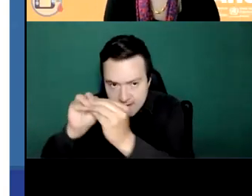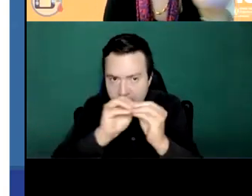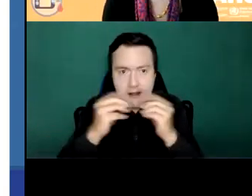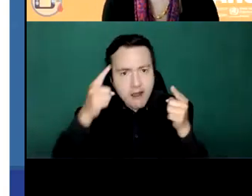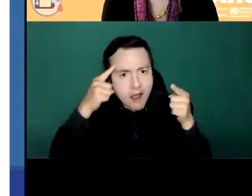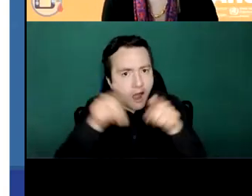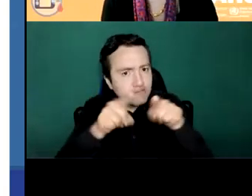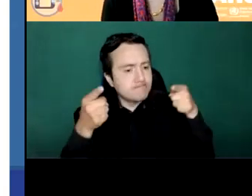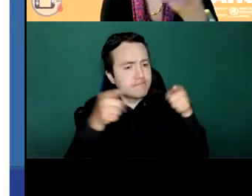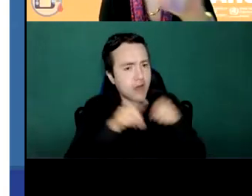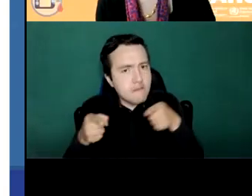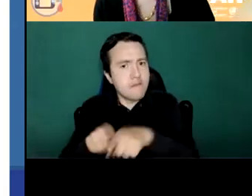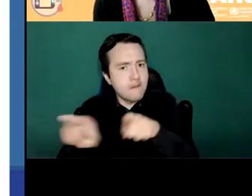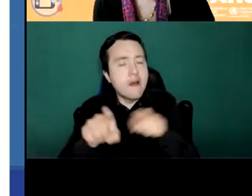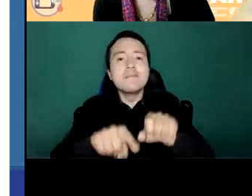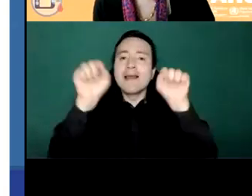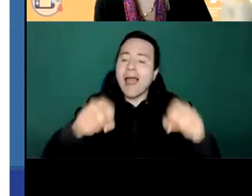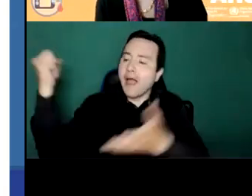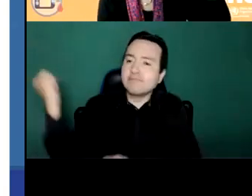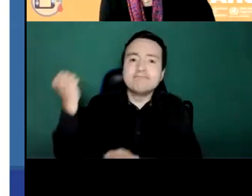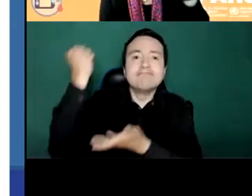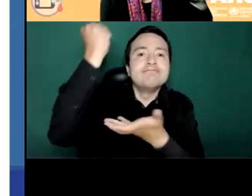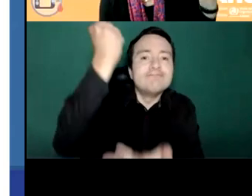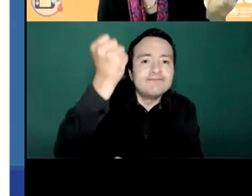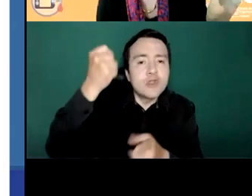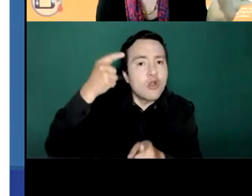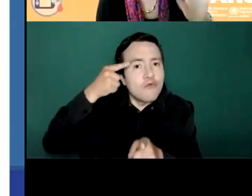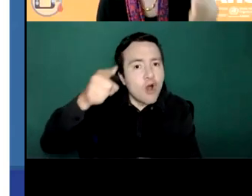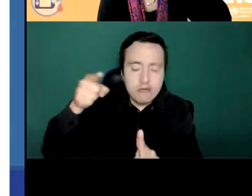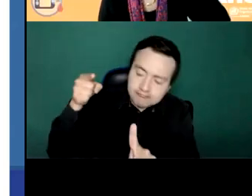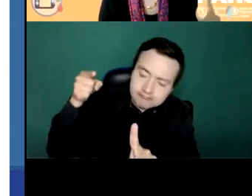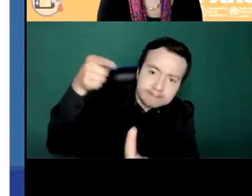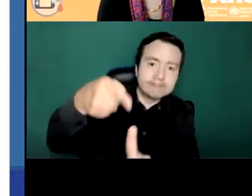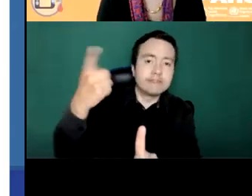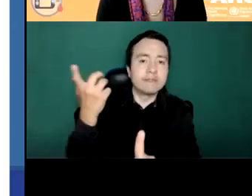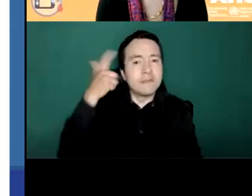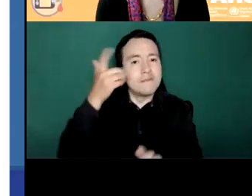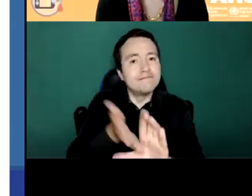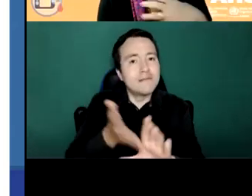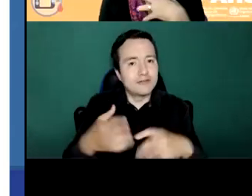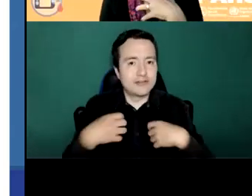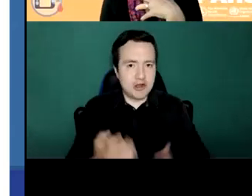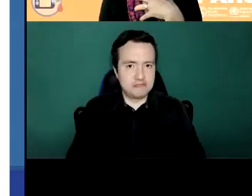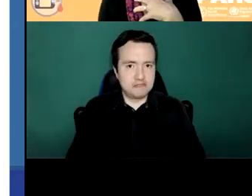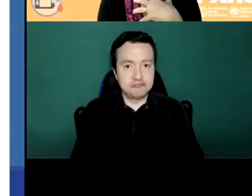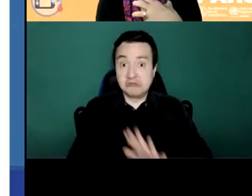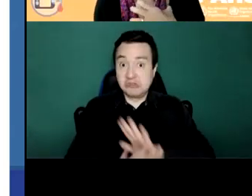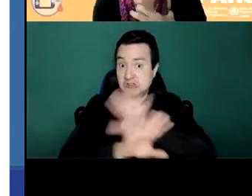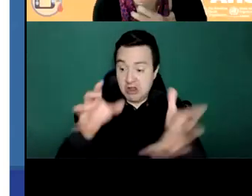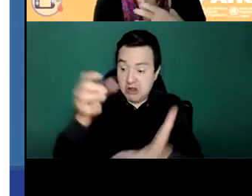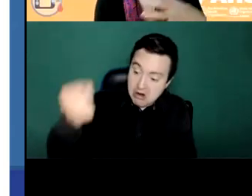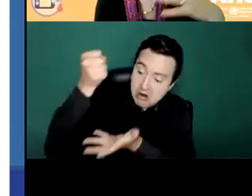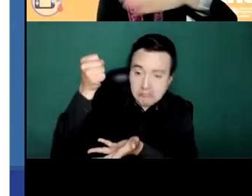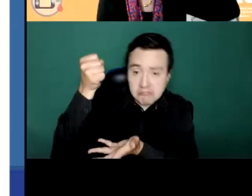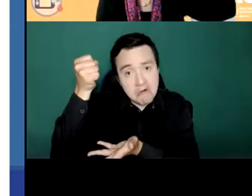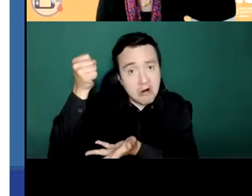financial resources for mental health because without financial resources we don't go anywhere